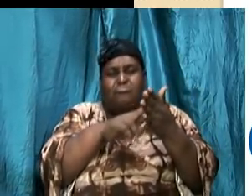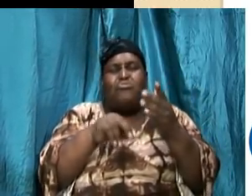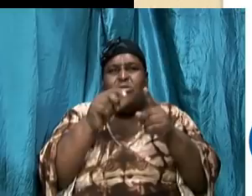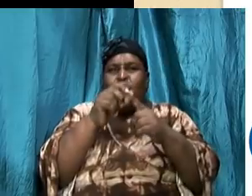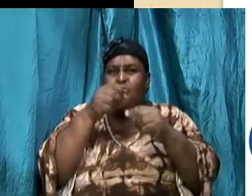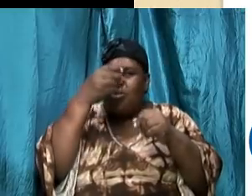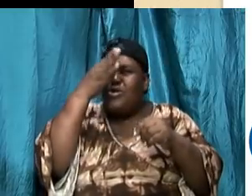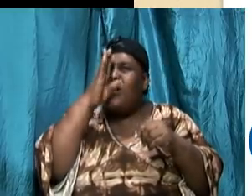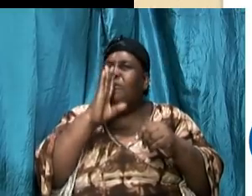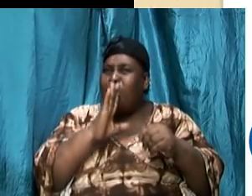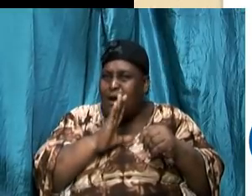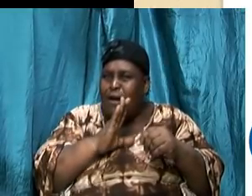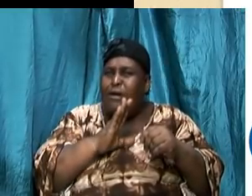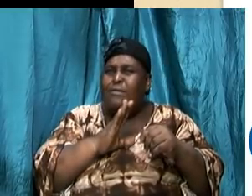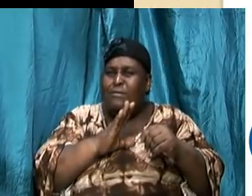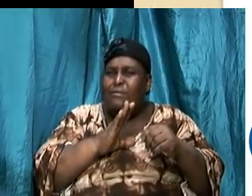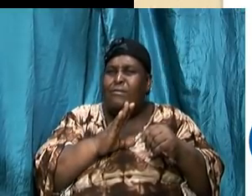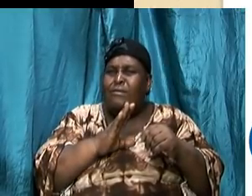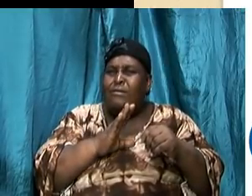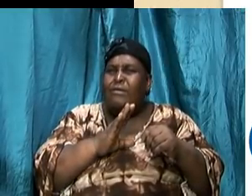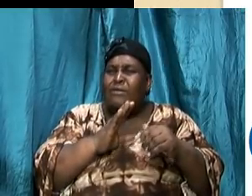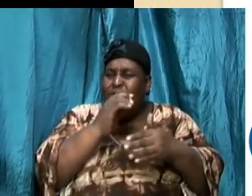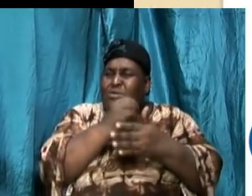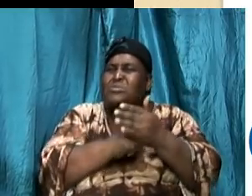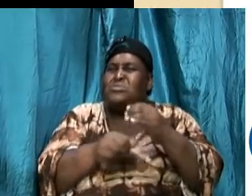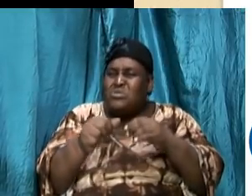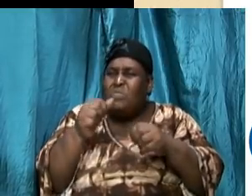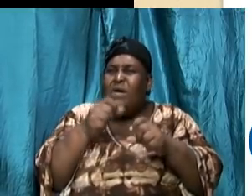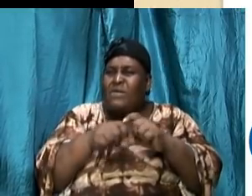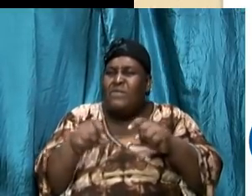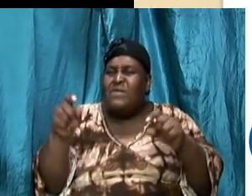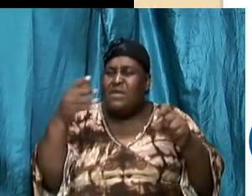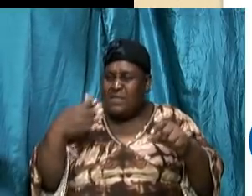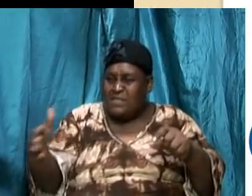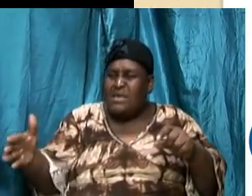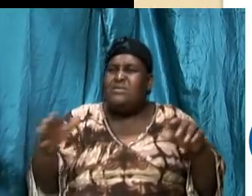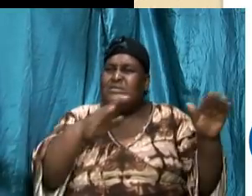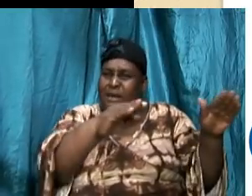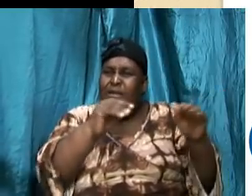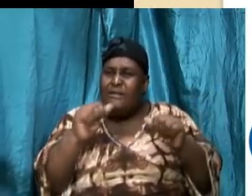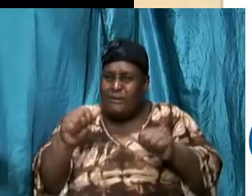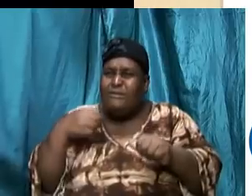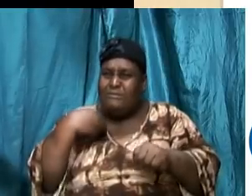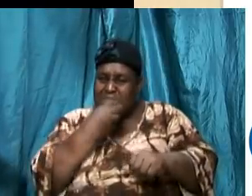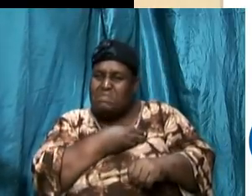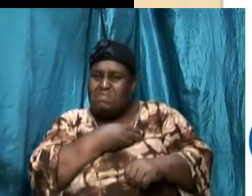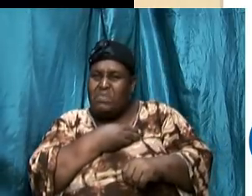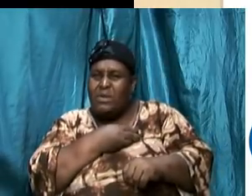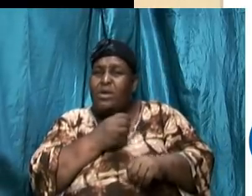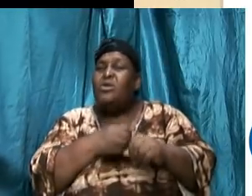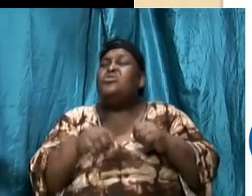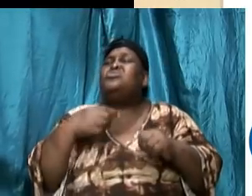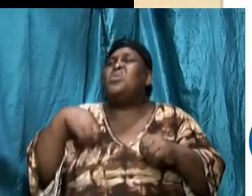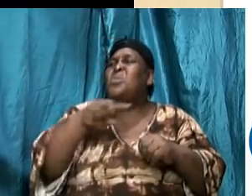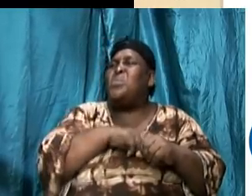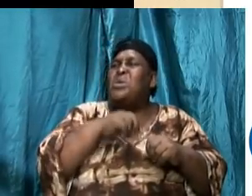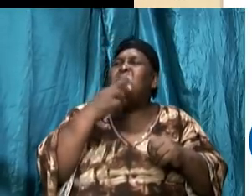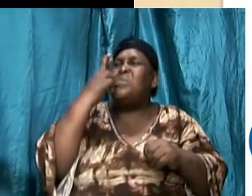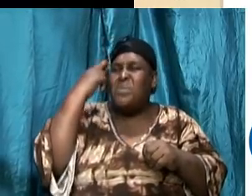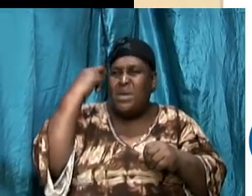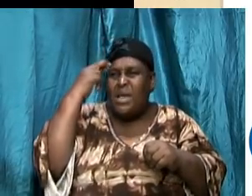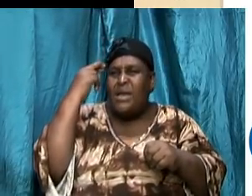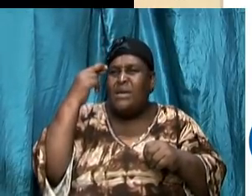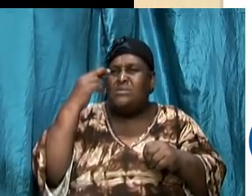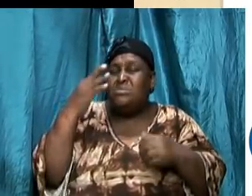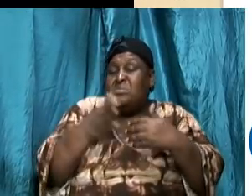for some of the things to fully detach itself from us and so we realize that although the